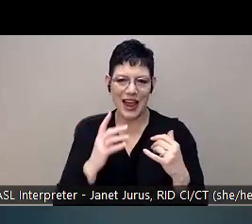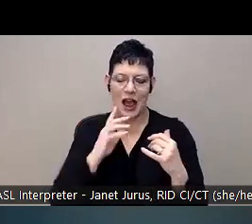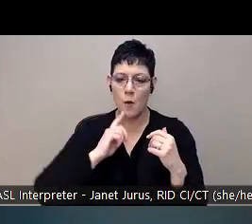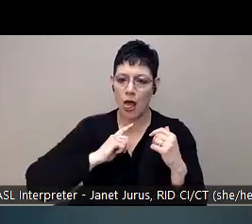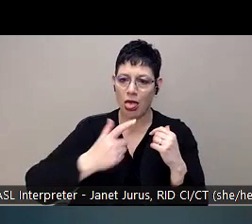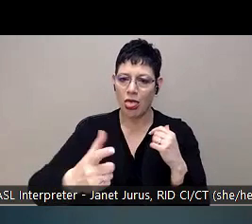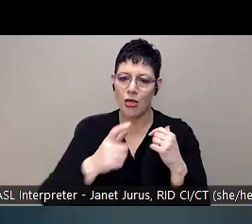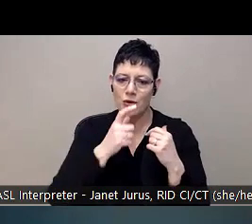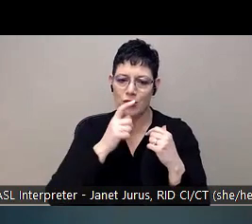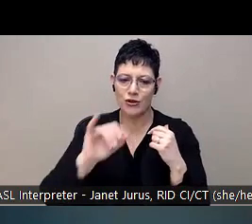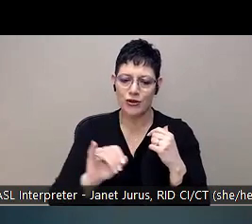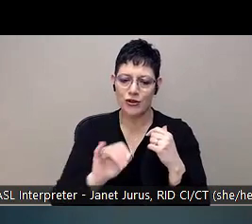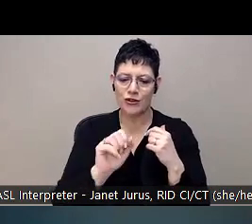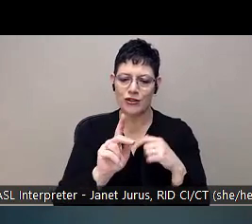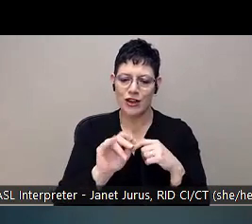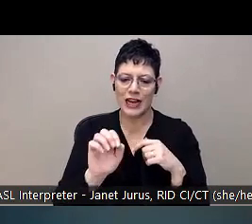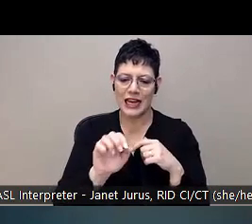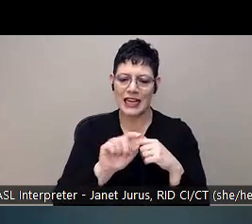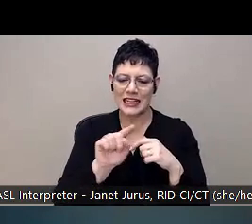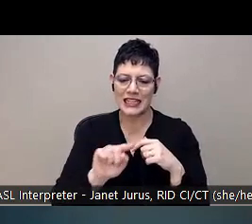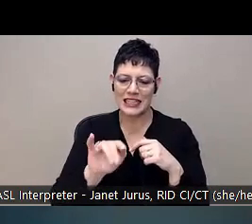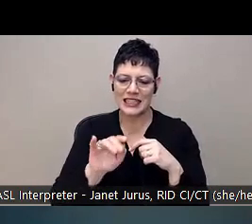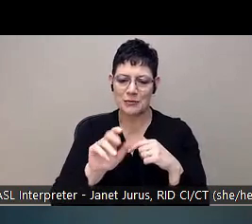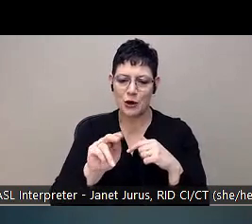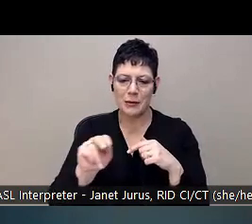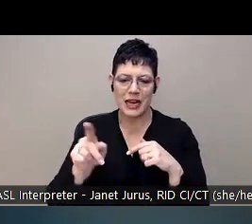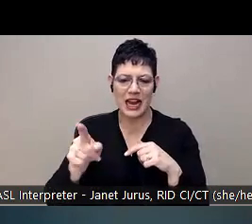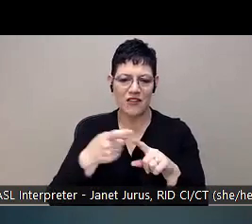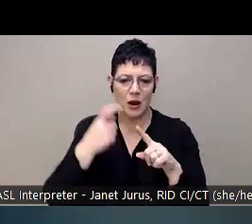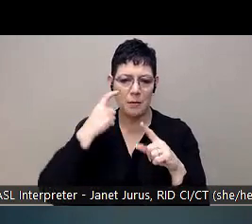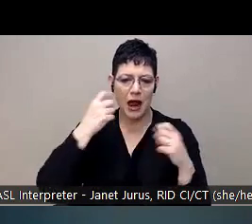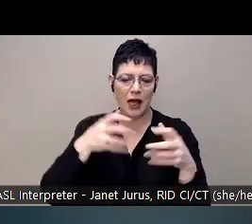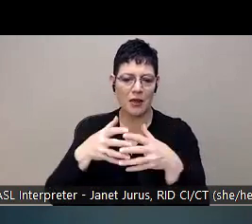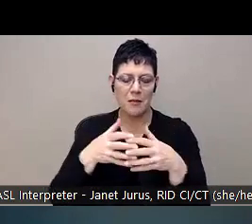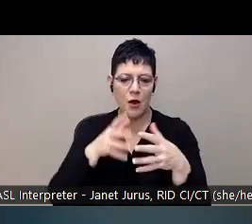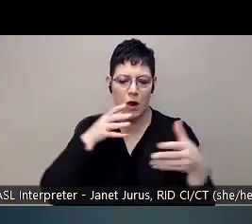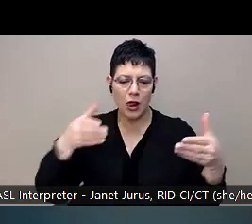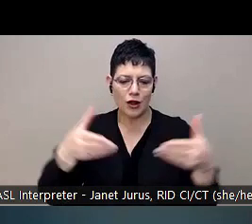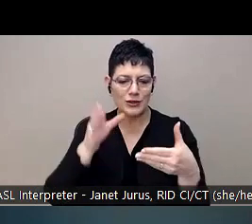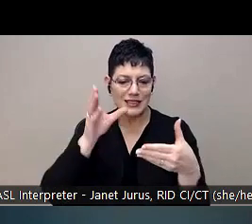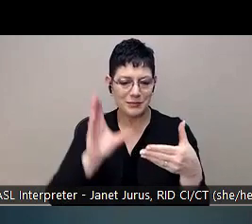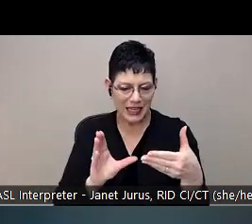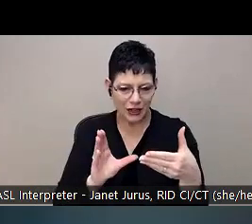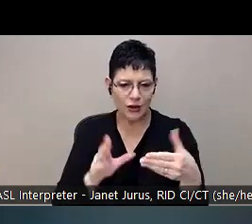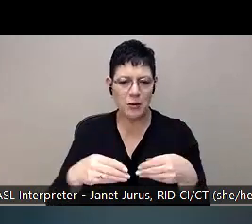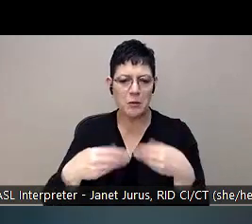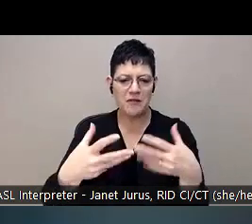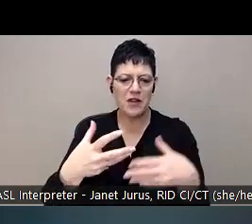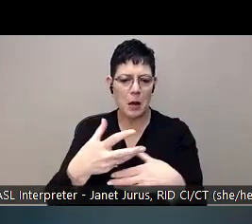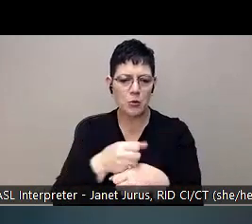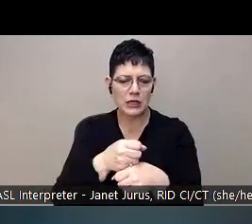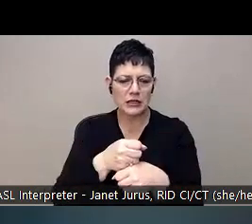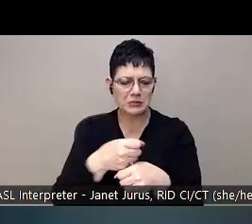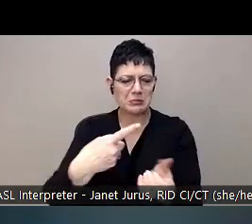this over to Jackie Zimmerman from Mental Health America to introduce our speakers, and she will also give a brief overview of